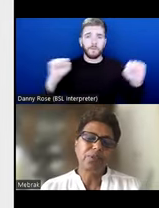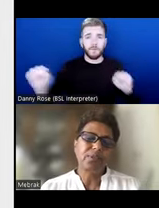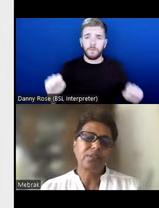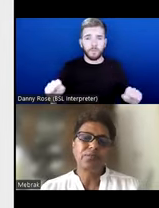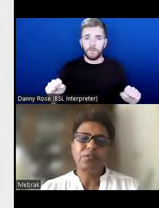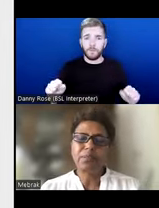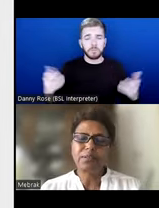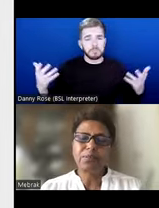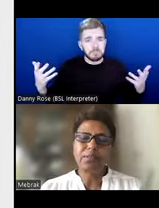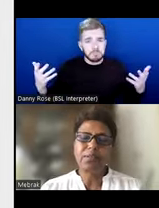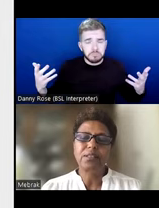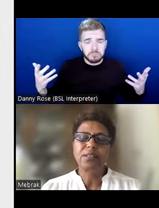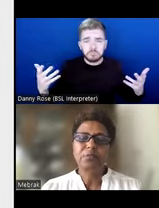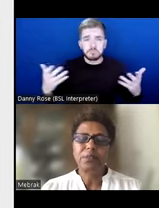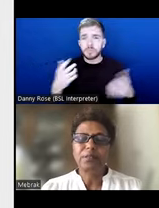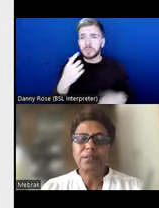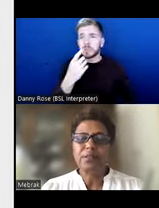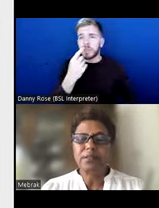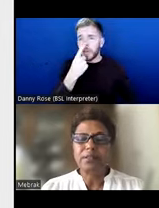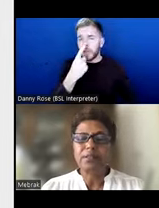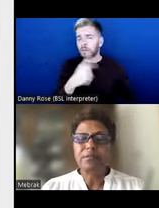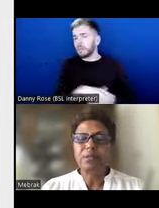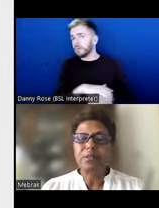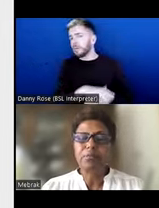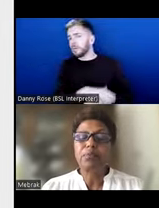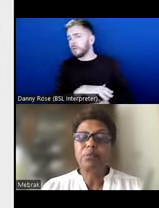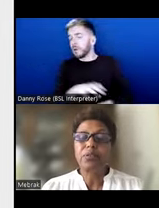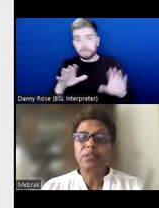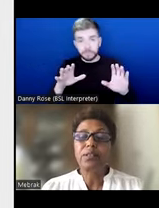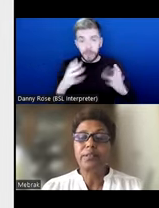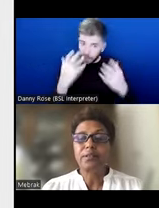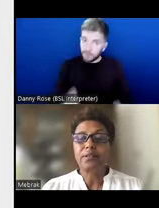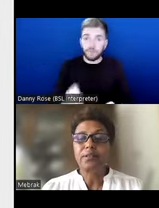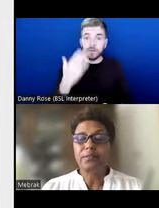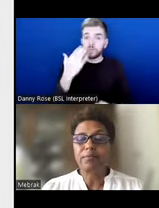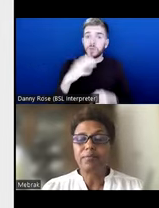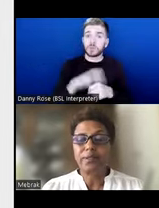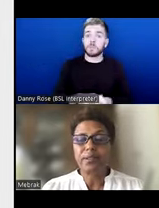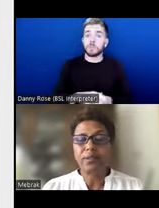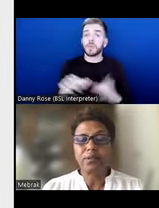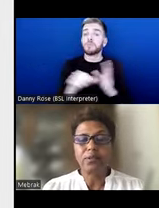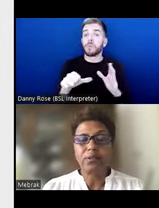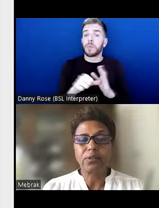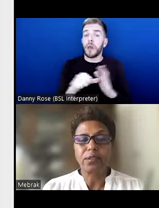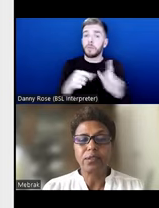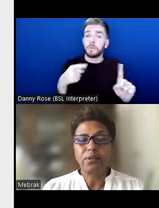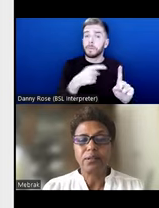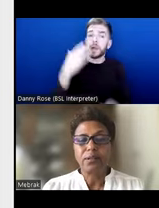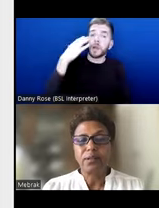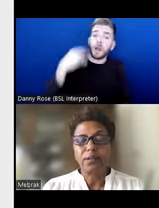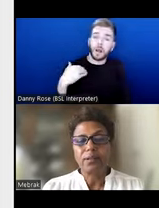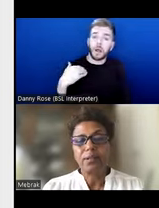whether it's, whether it's covered by something, but there is racism, there is a problem with color in, in the UK.